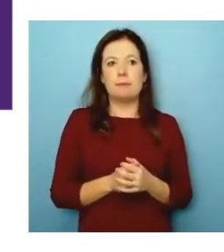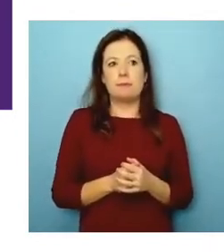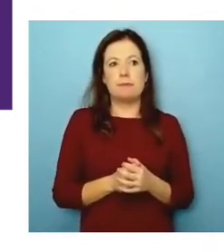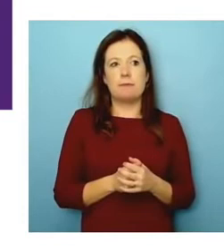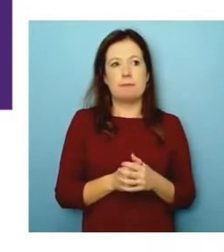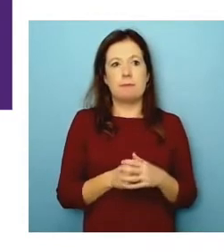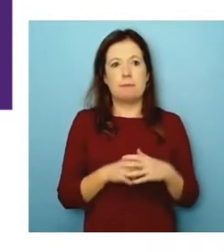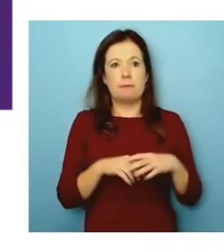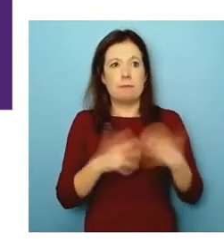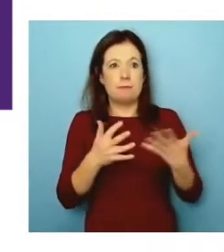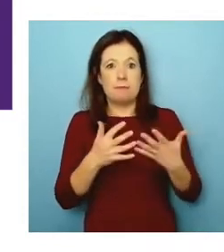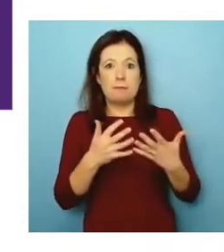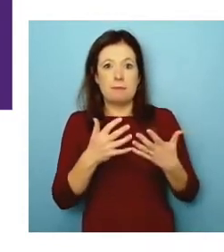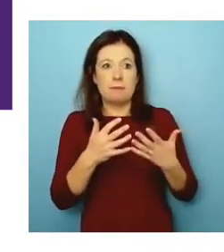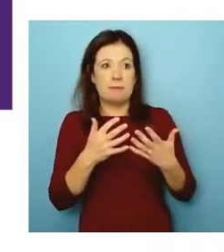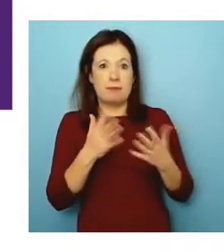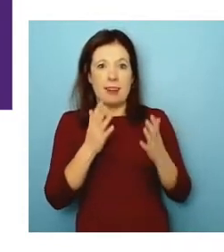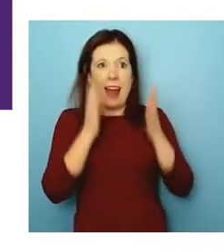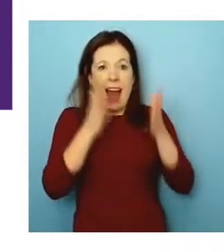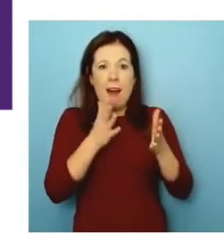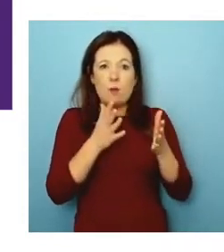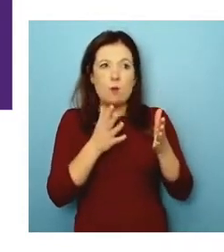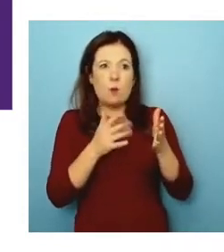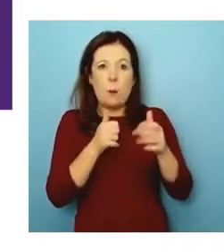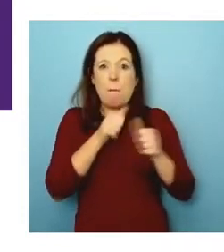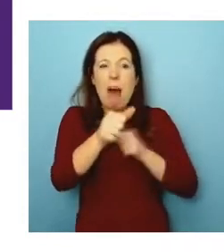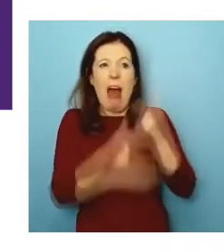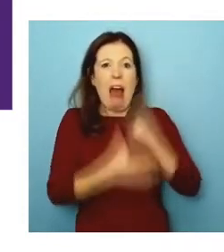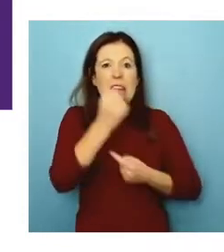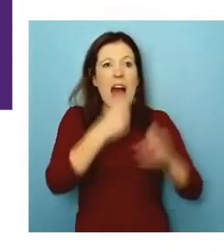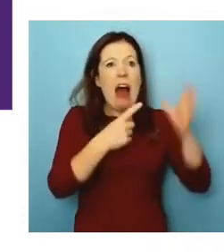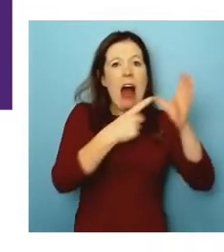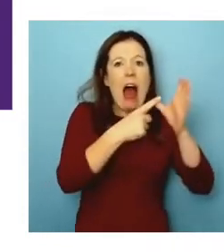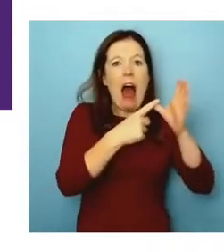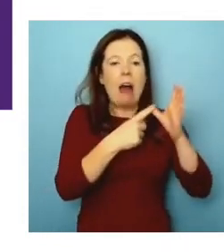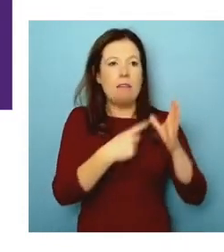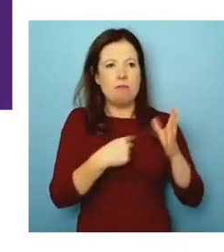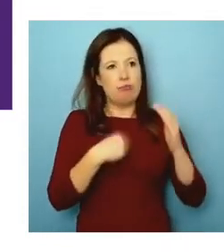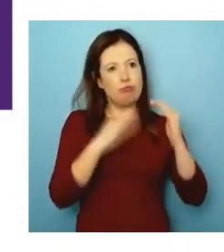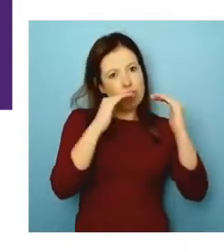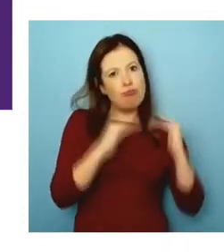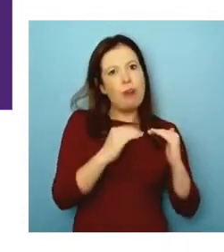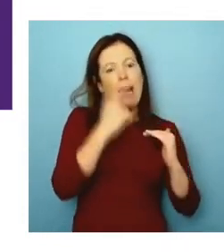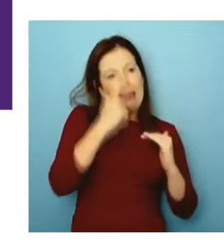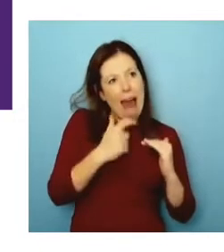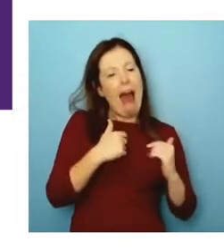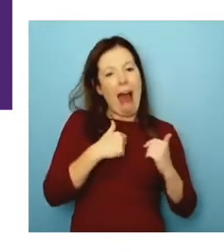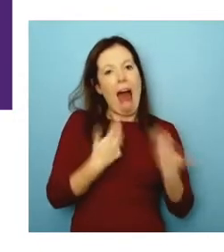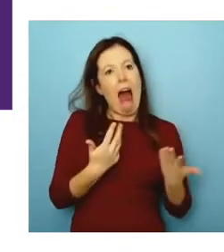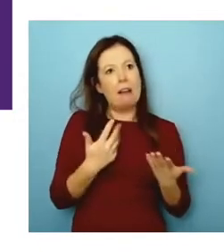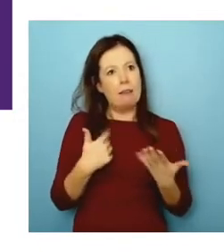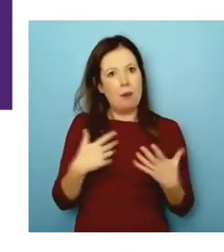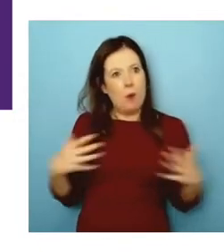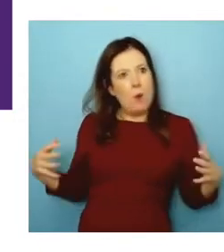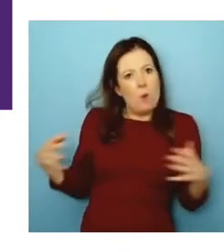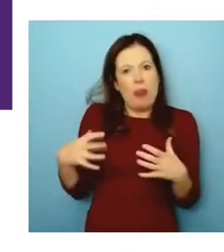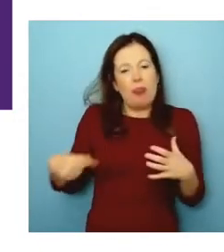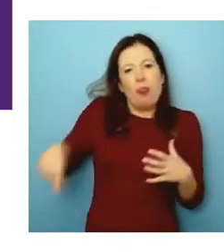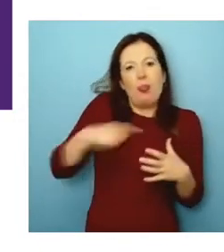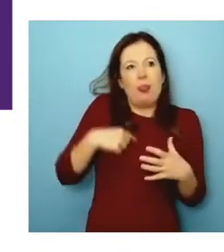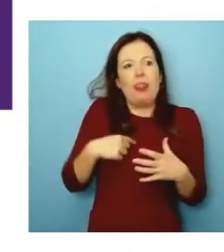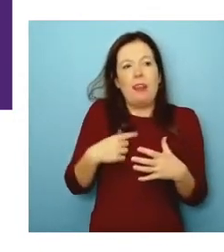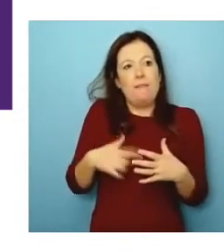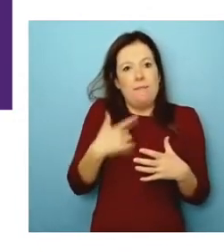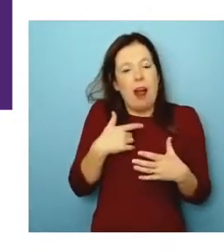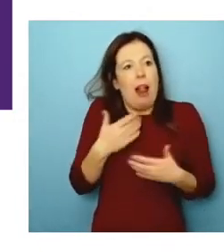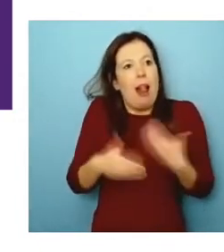be a, it can be B plus if that means the rest of the class is winning with me. And that's more important. Um, because that was one of our